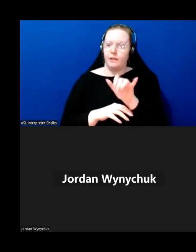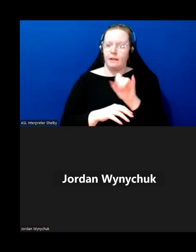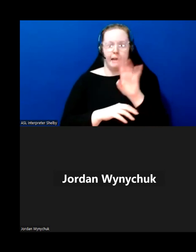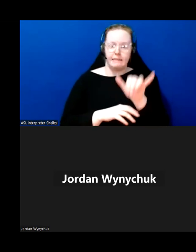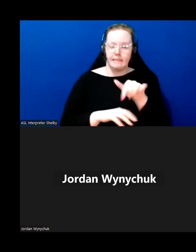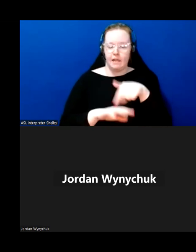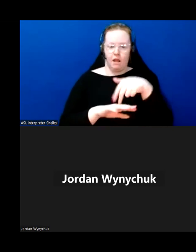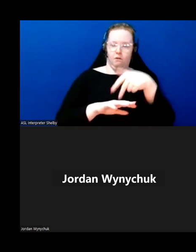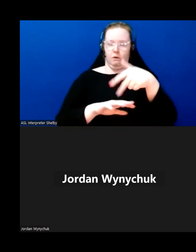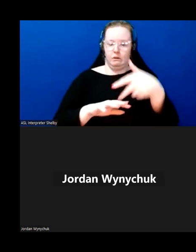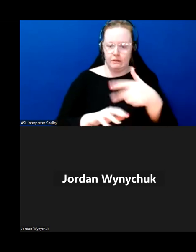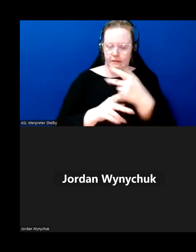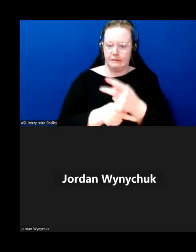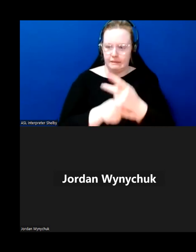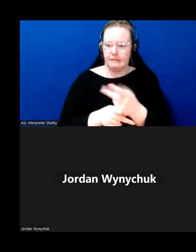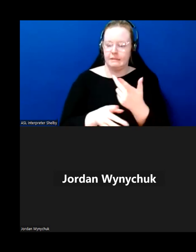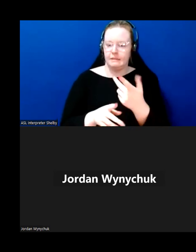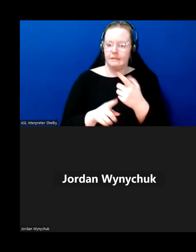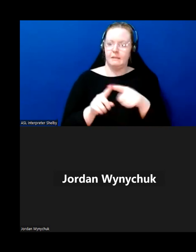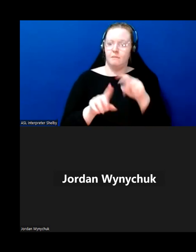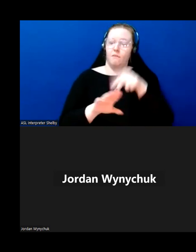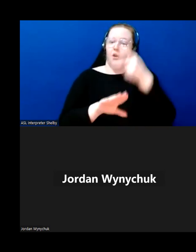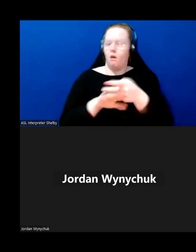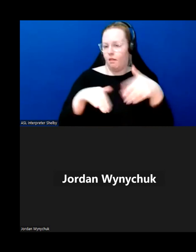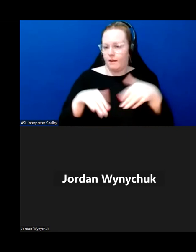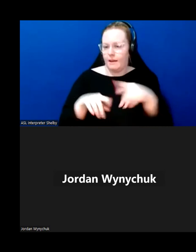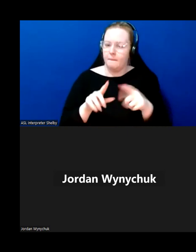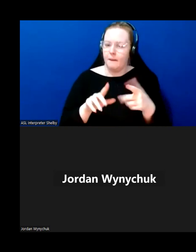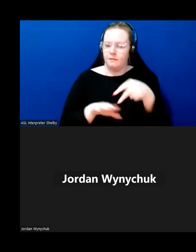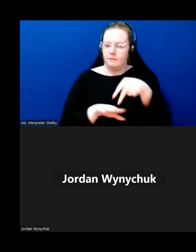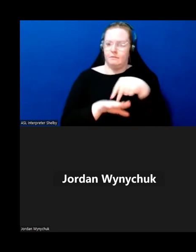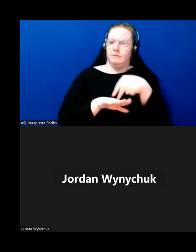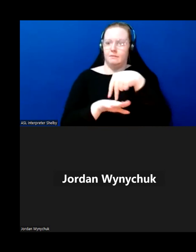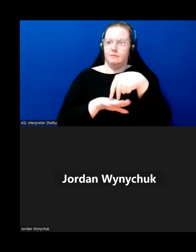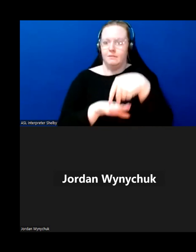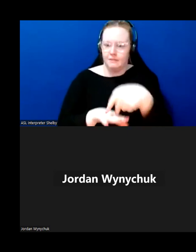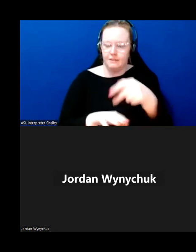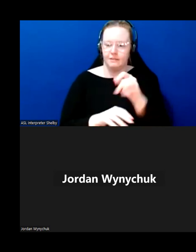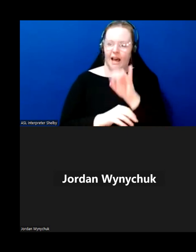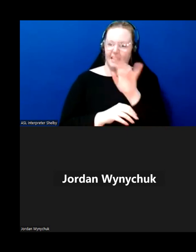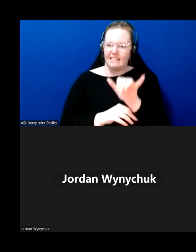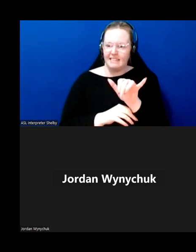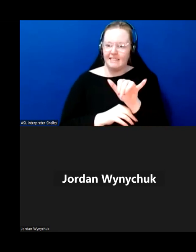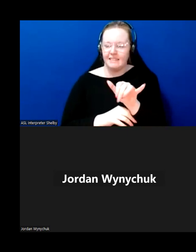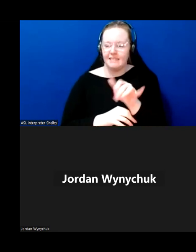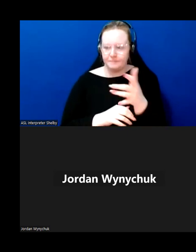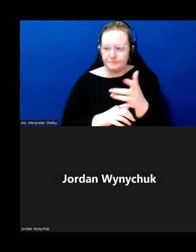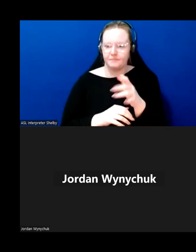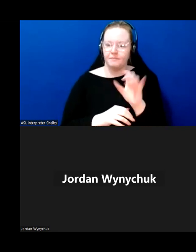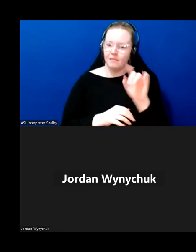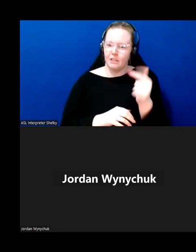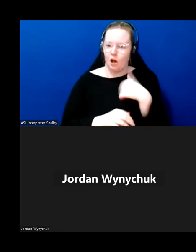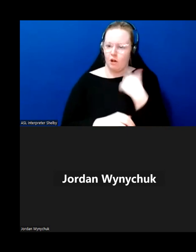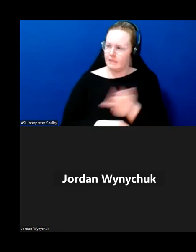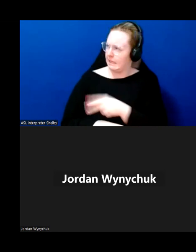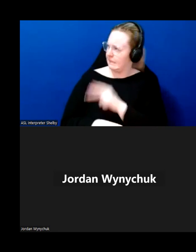head over tea kettle ass over tea kettle sorry pardon my language but uh uh i did do a little dance and uh brogan kind of looked at me like dad you